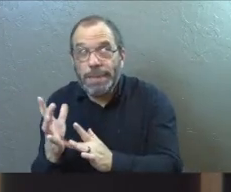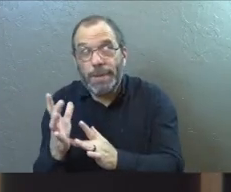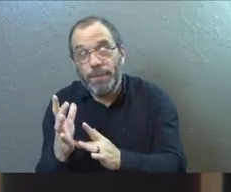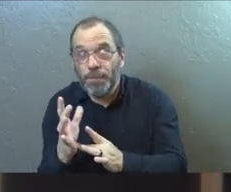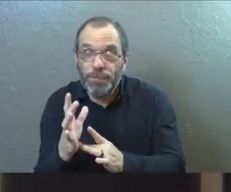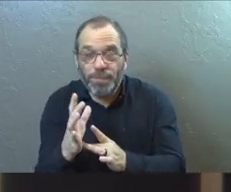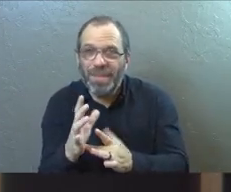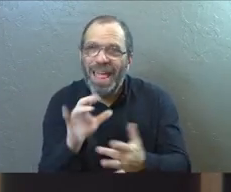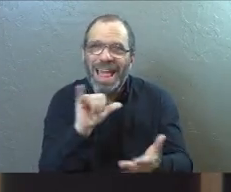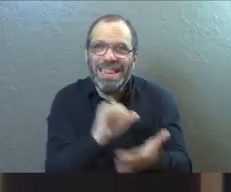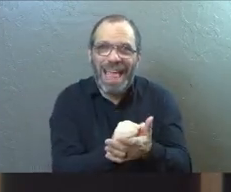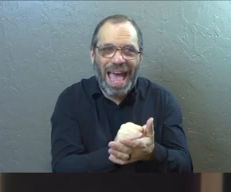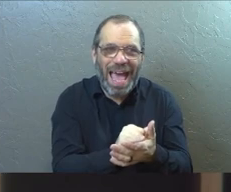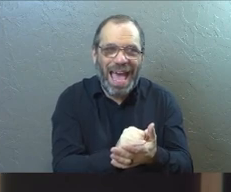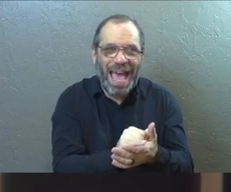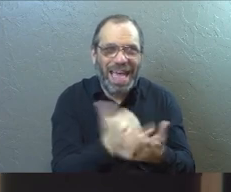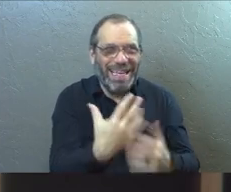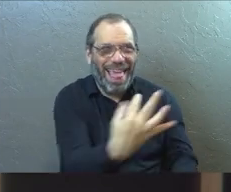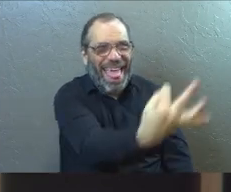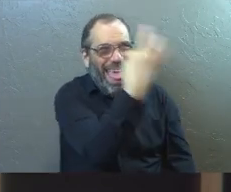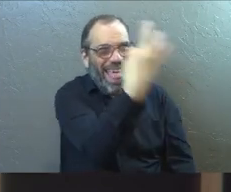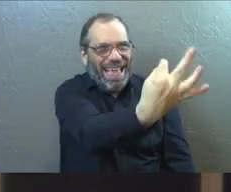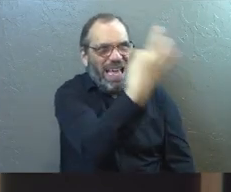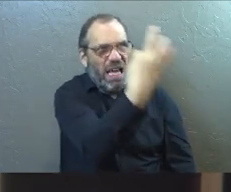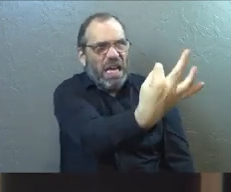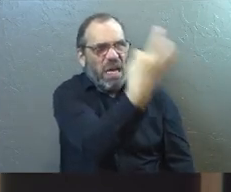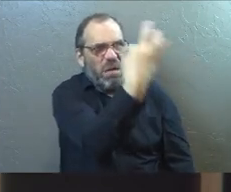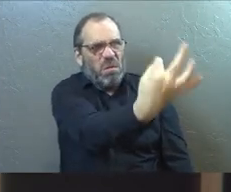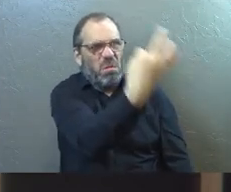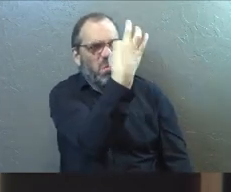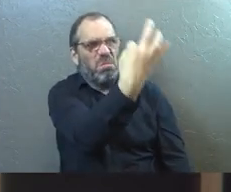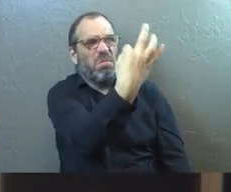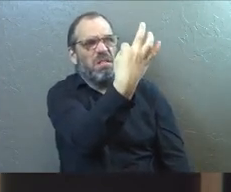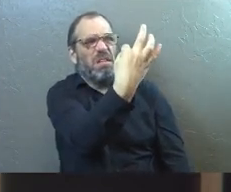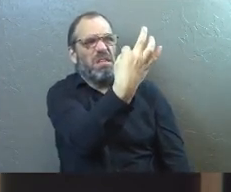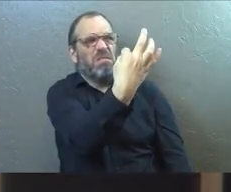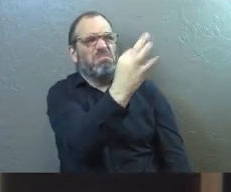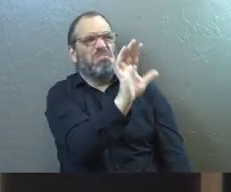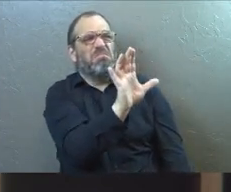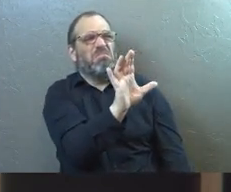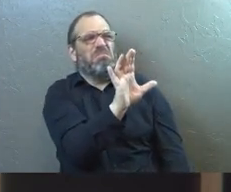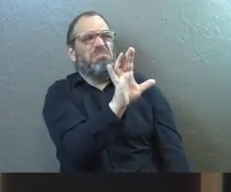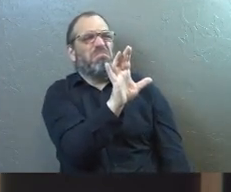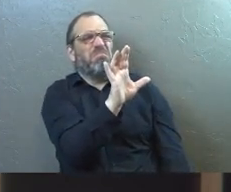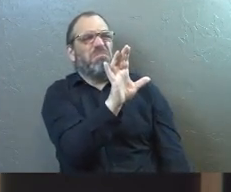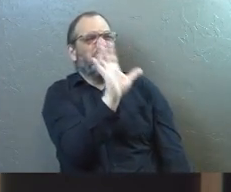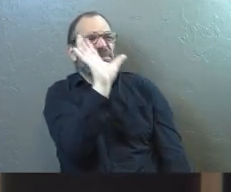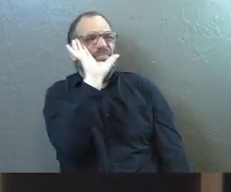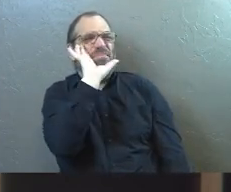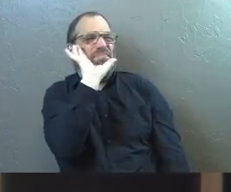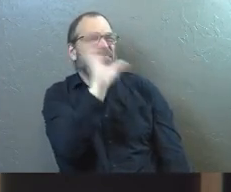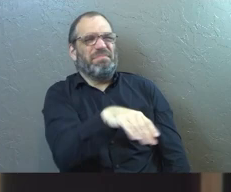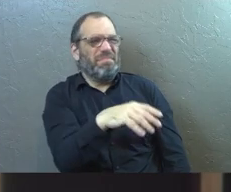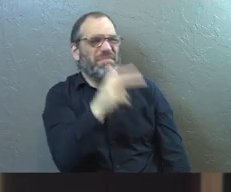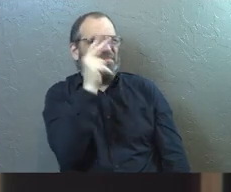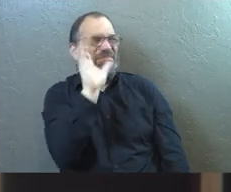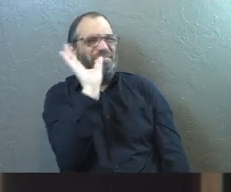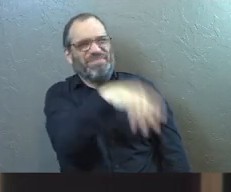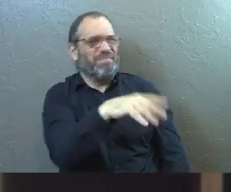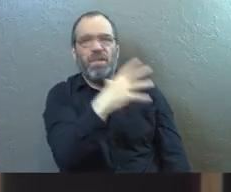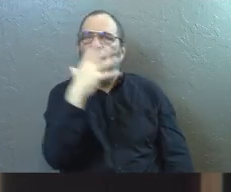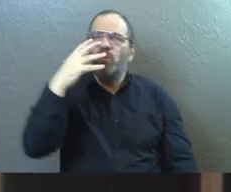then that stuff that you don't want to hear, well, then you do what a lot of people do. You just, you leave what you don't want to hear.